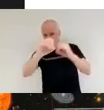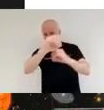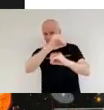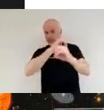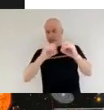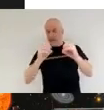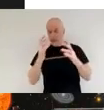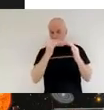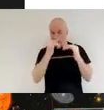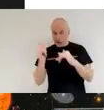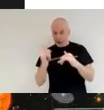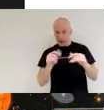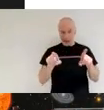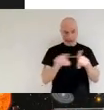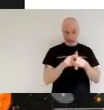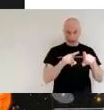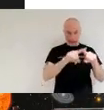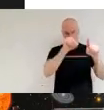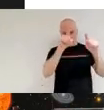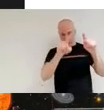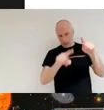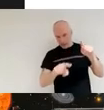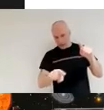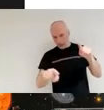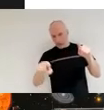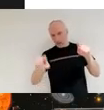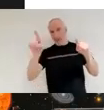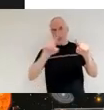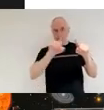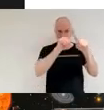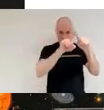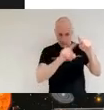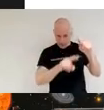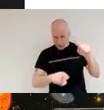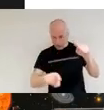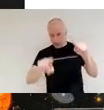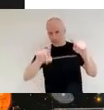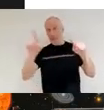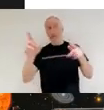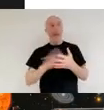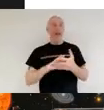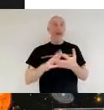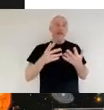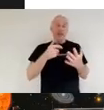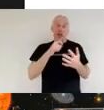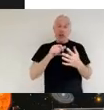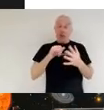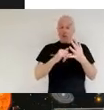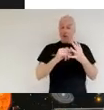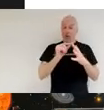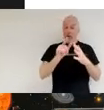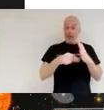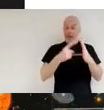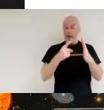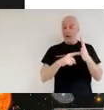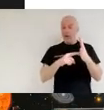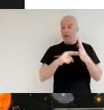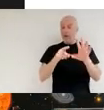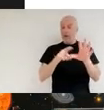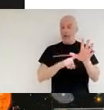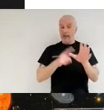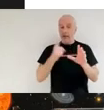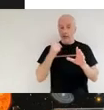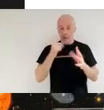candidates it's then going to use spectroscopy again to look at the spectral fingerprint of those gases